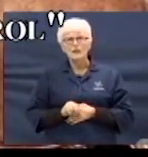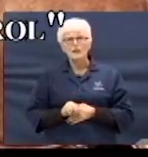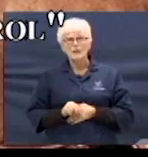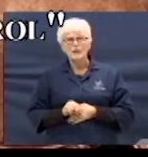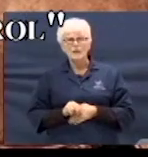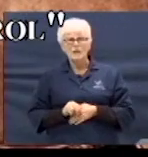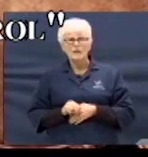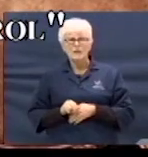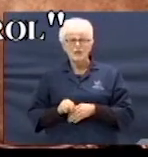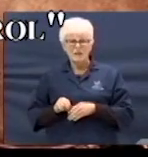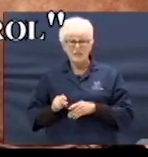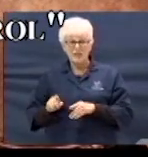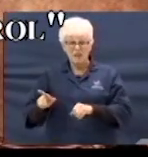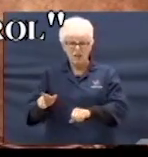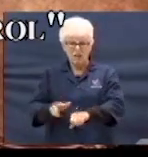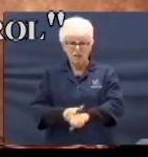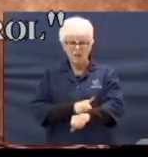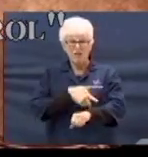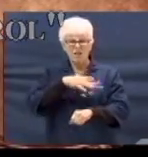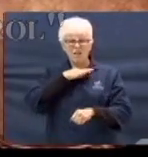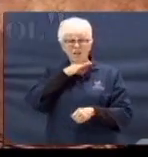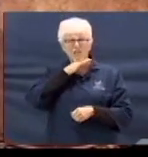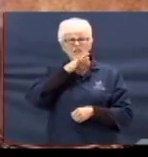a long dusty road